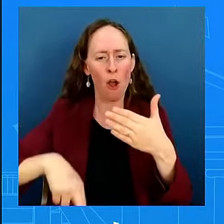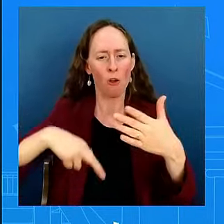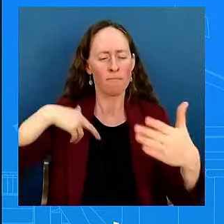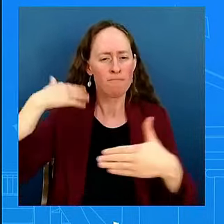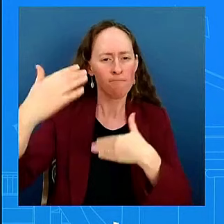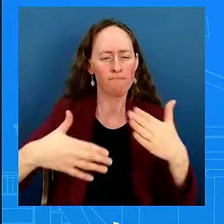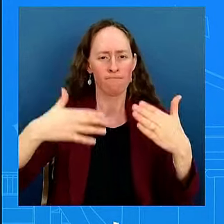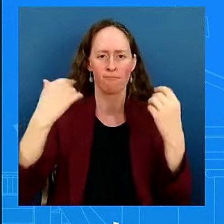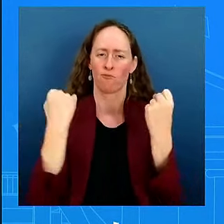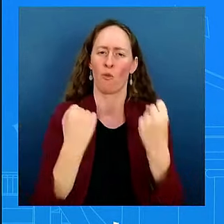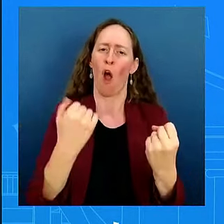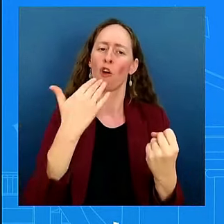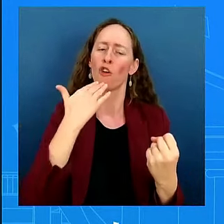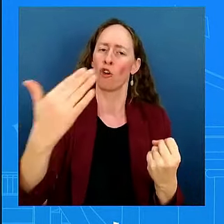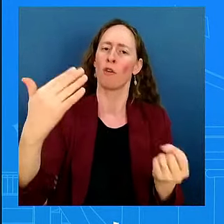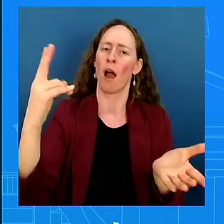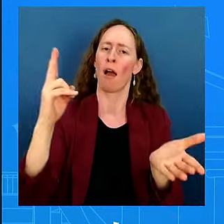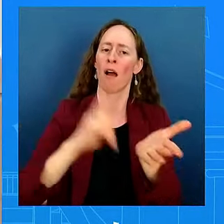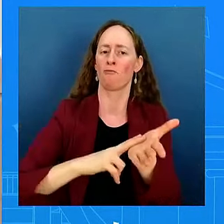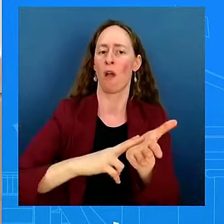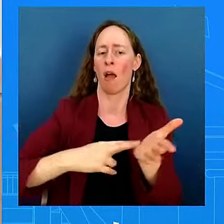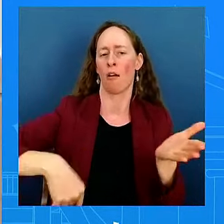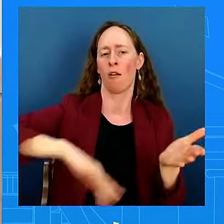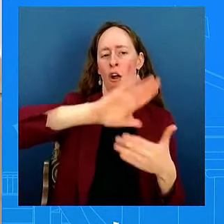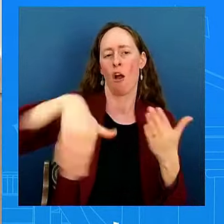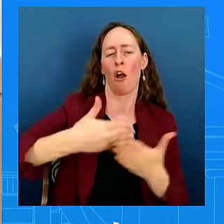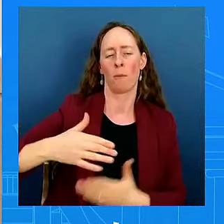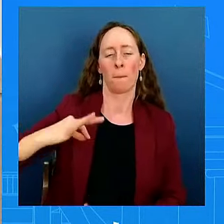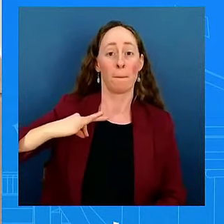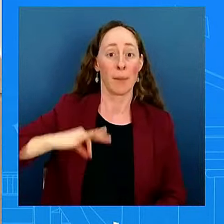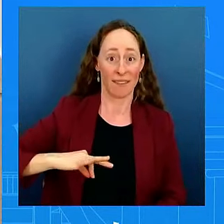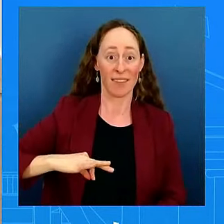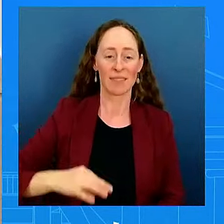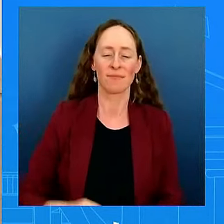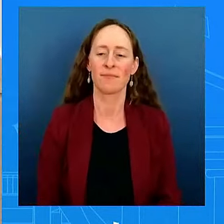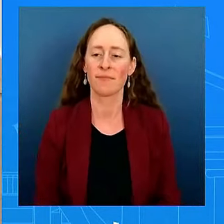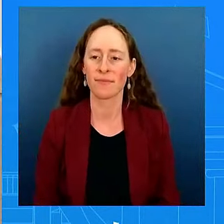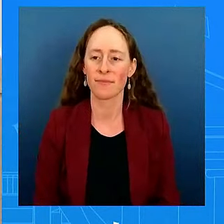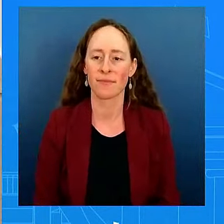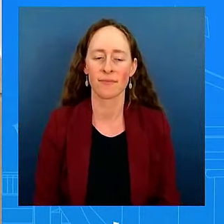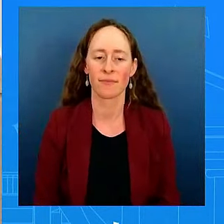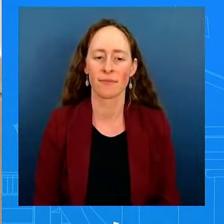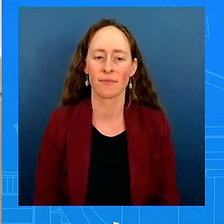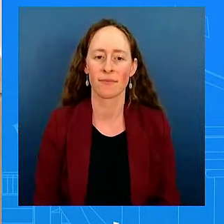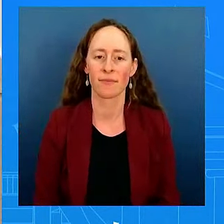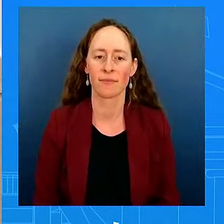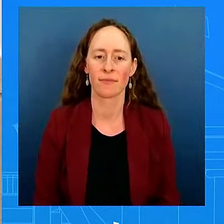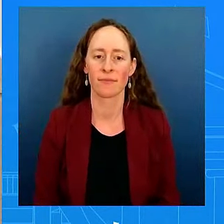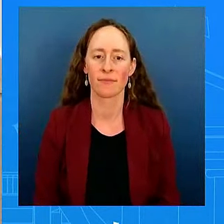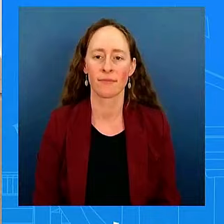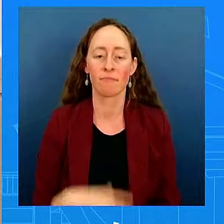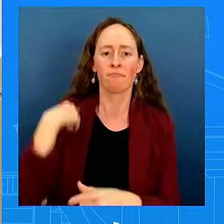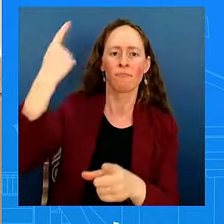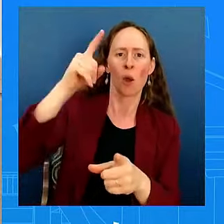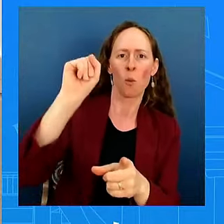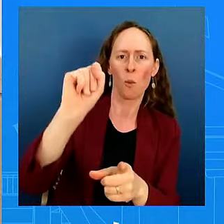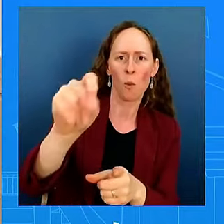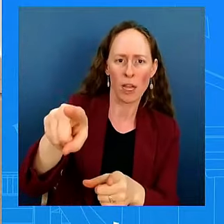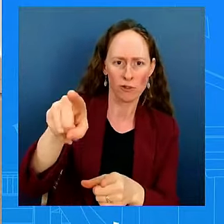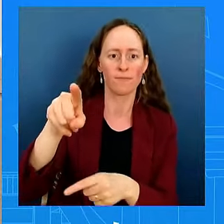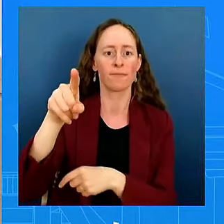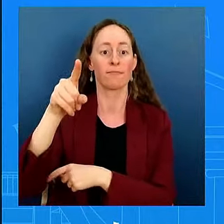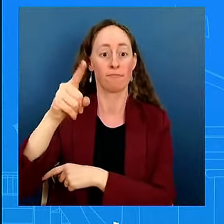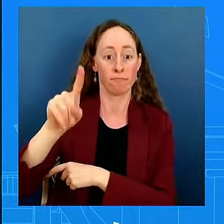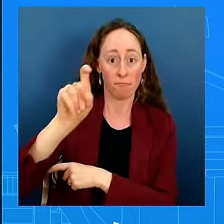believes and that's what the president wants to see. And also, has the White House been in touch with Turkish authorities over the attack on the two Marines in Turkey?